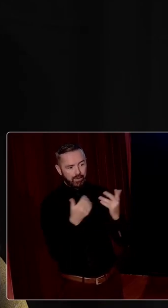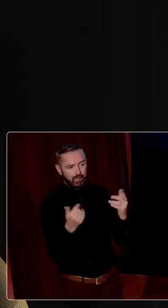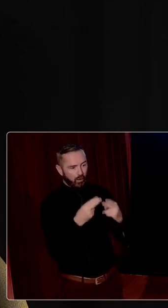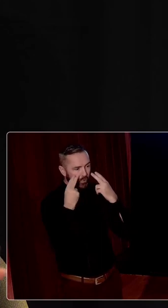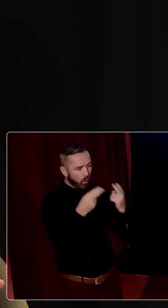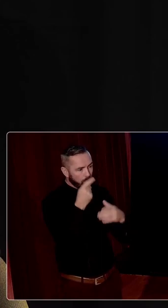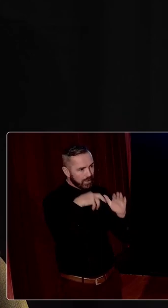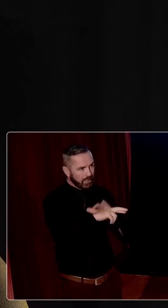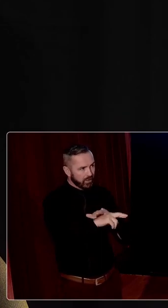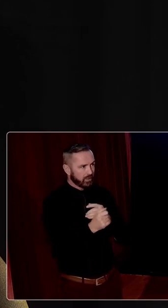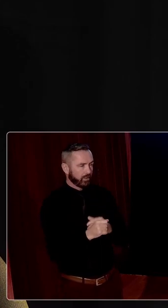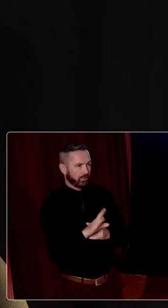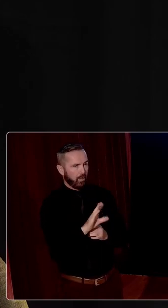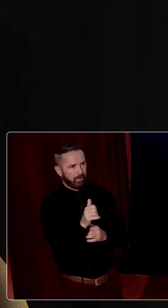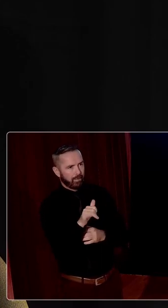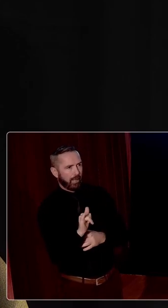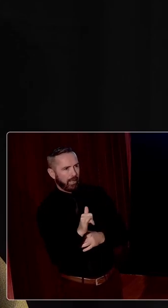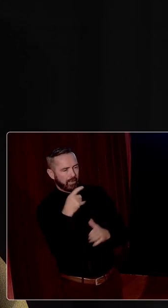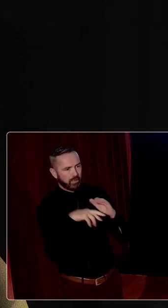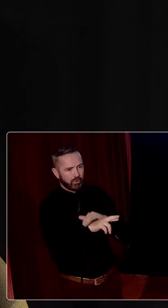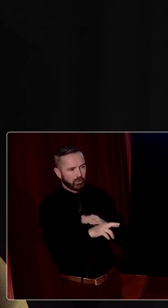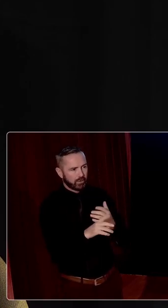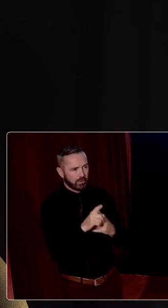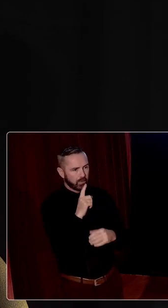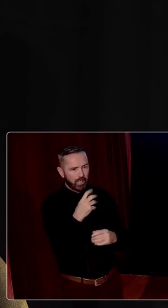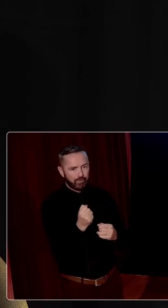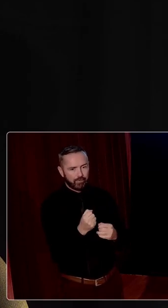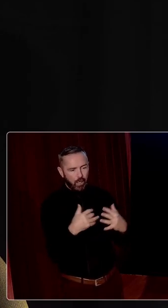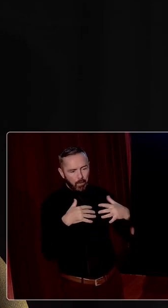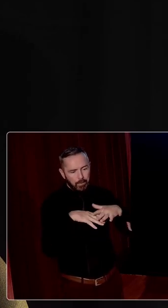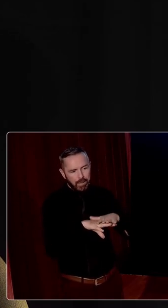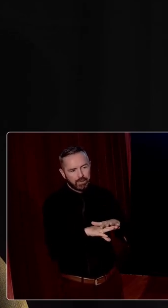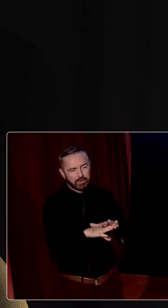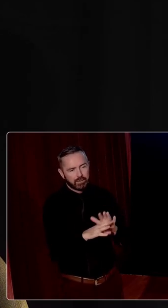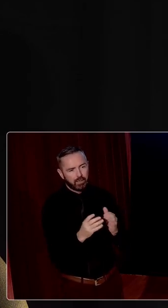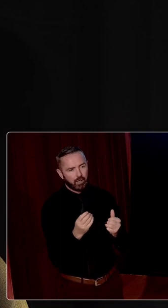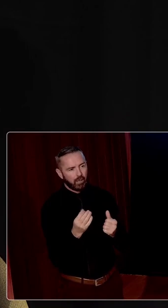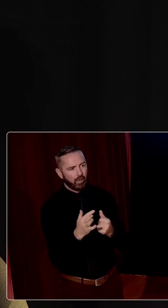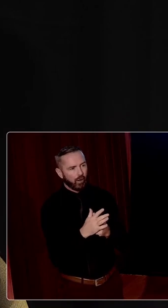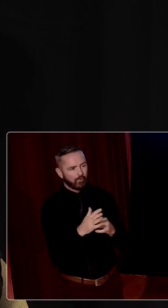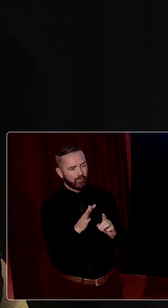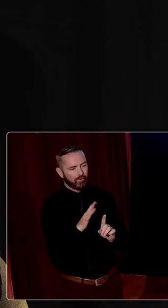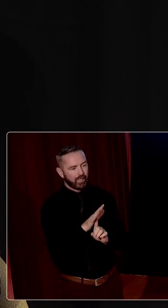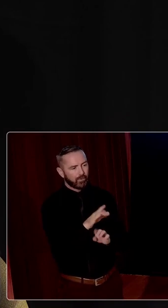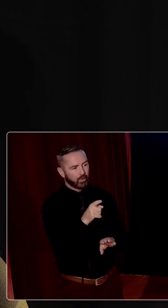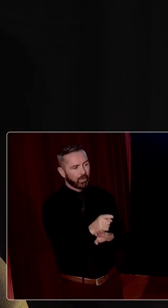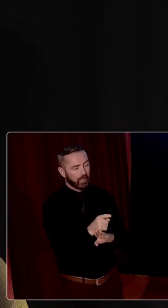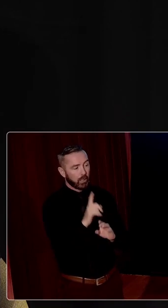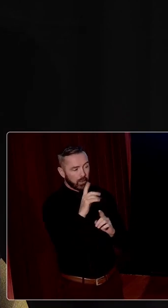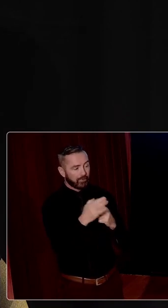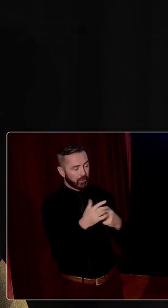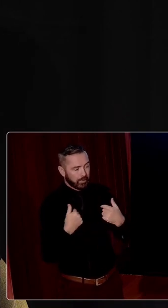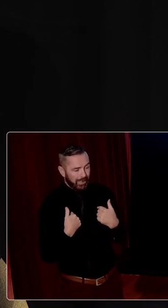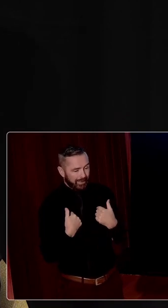and of obviously more laicization after Vatican II as well. So you have a dilution of, of influence there. But for me